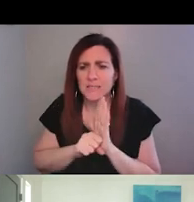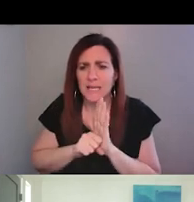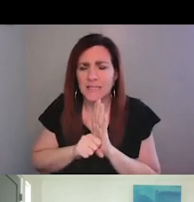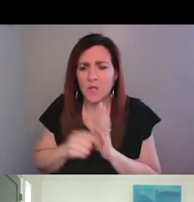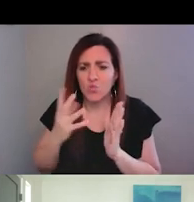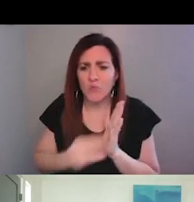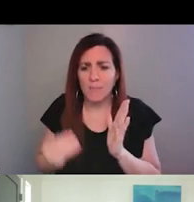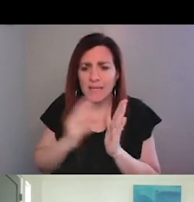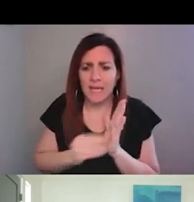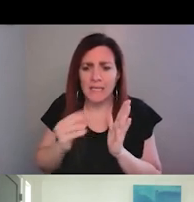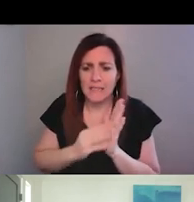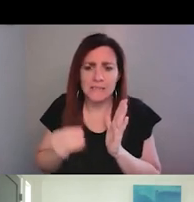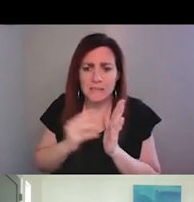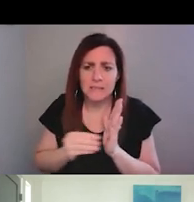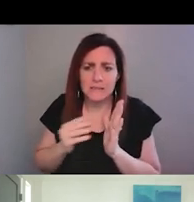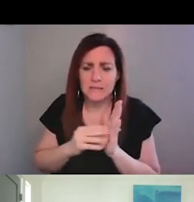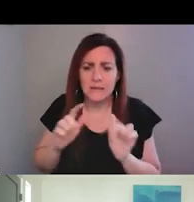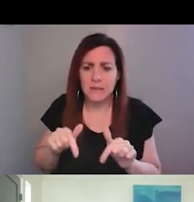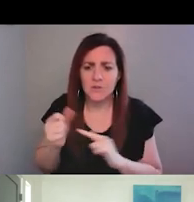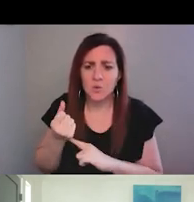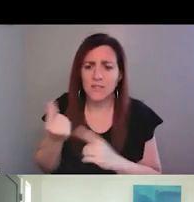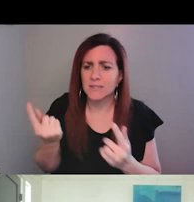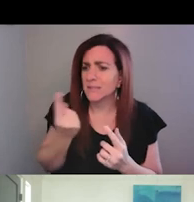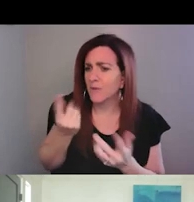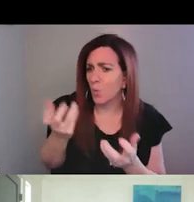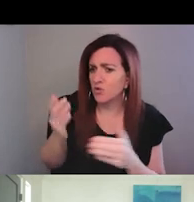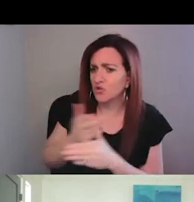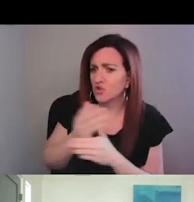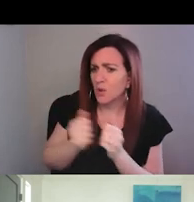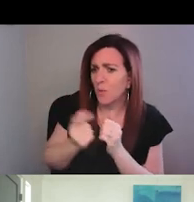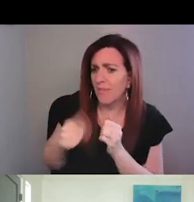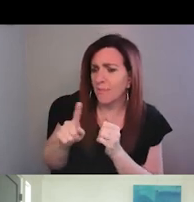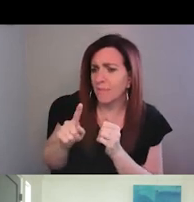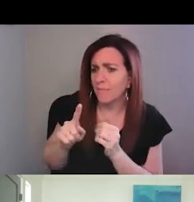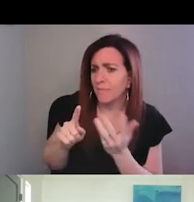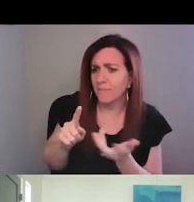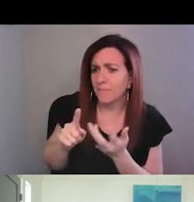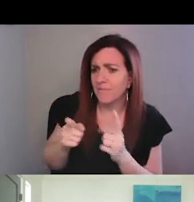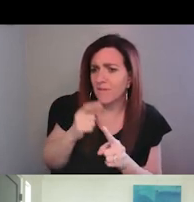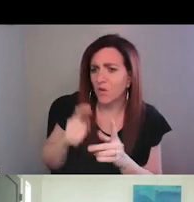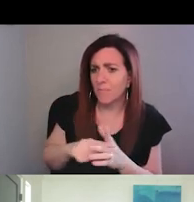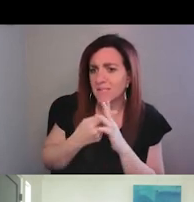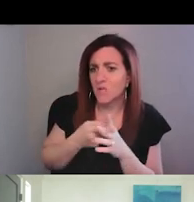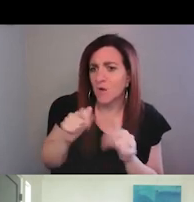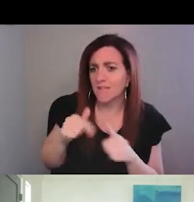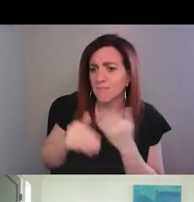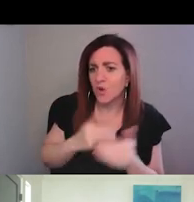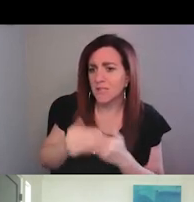replicating this, uh, what are something that you would like to share with them, um, from the start of the process?